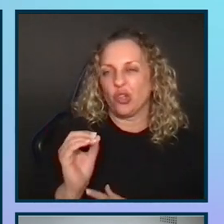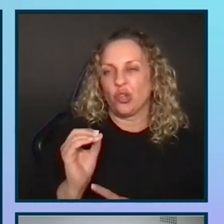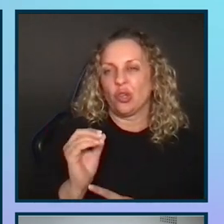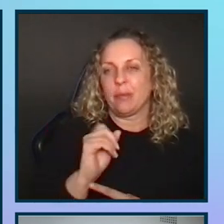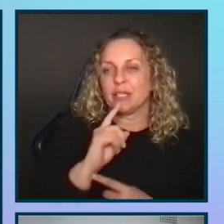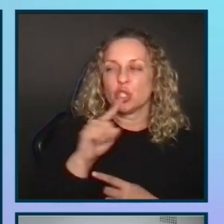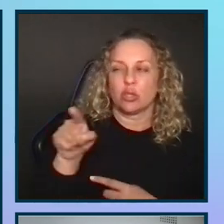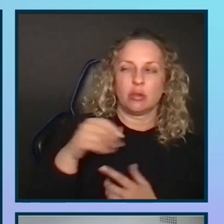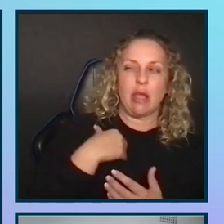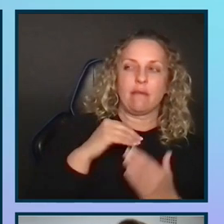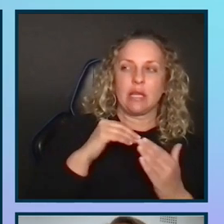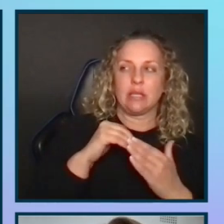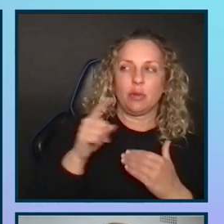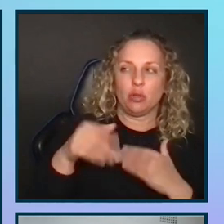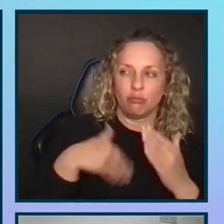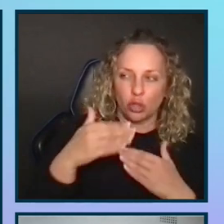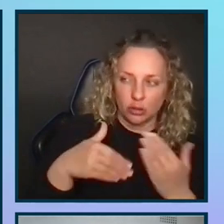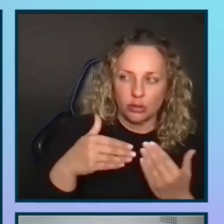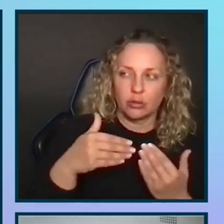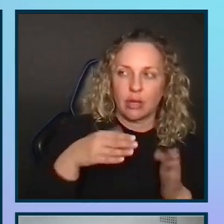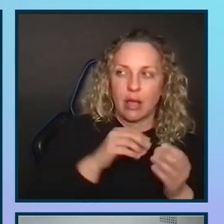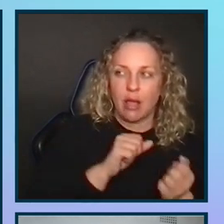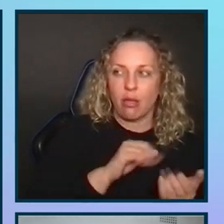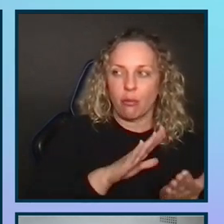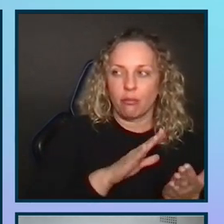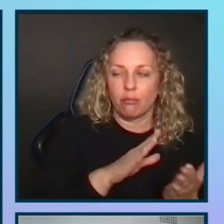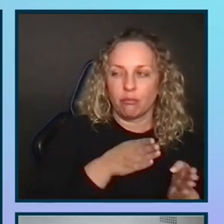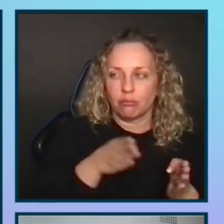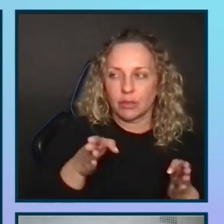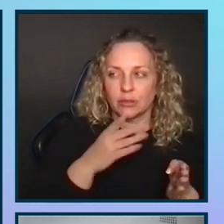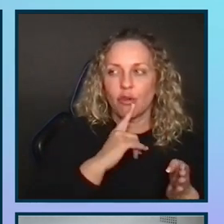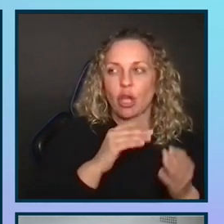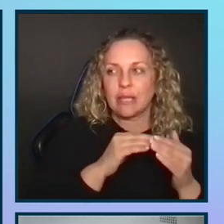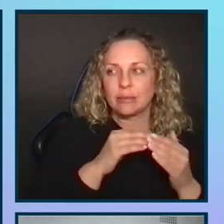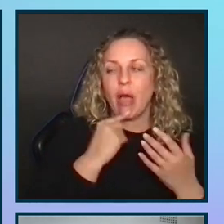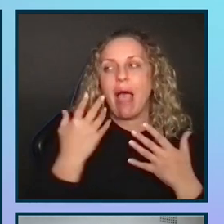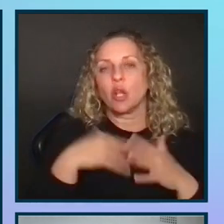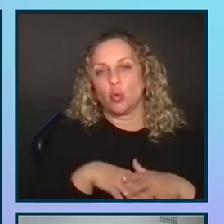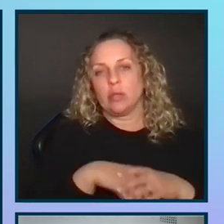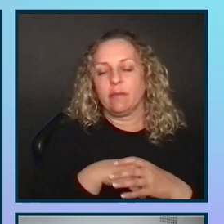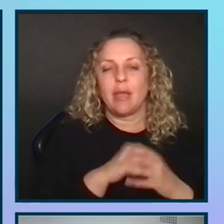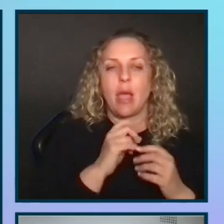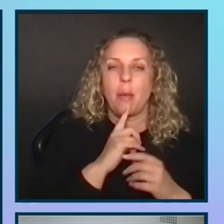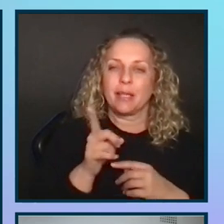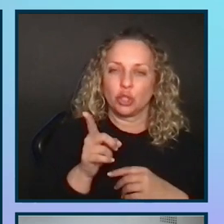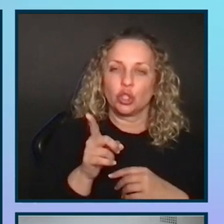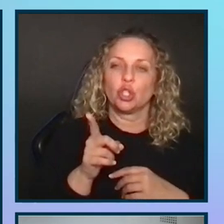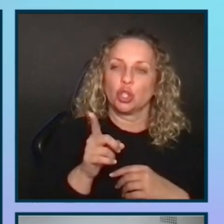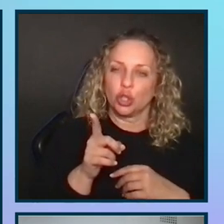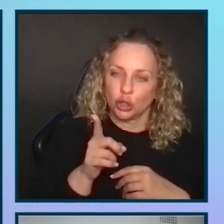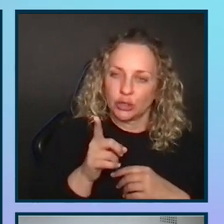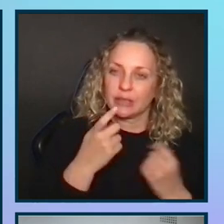their processes and recruitment methods are accessible and inclusive, and ensure that they ask participants about any